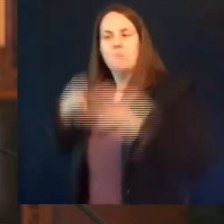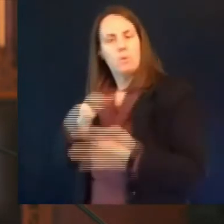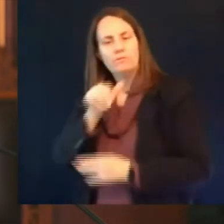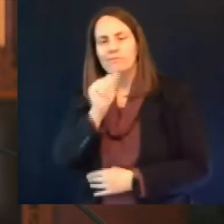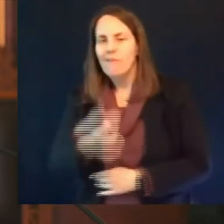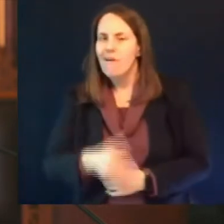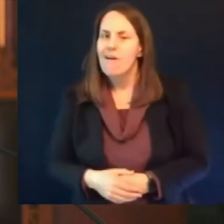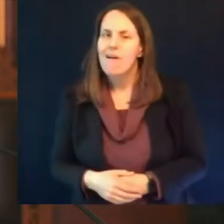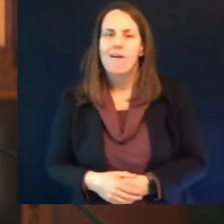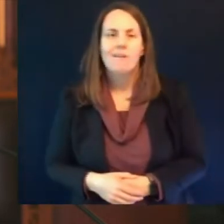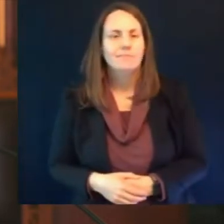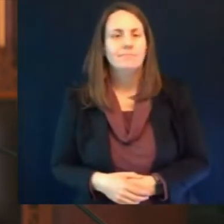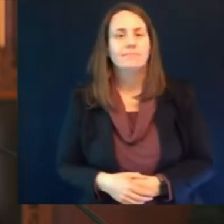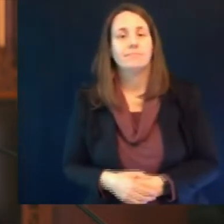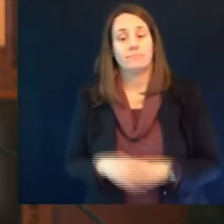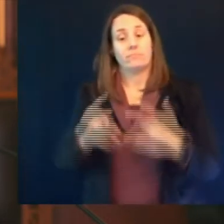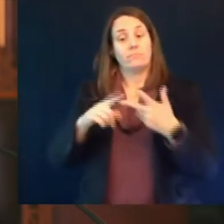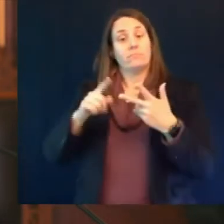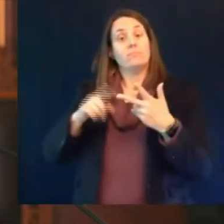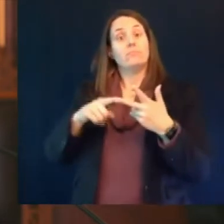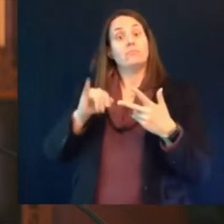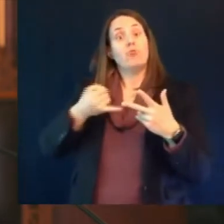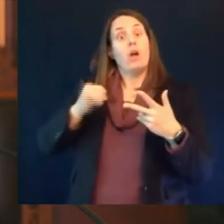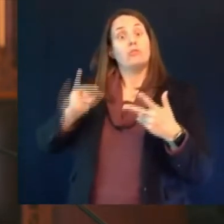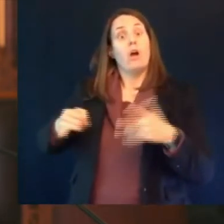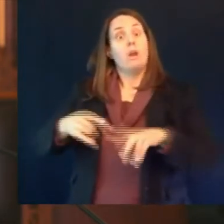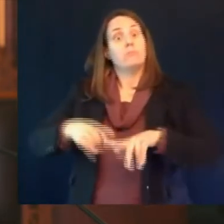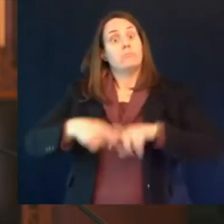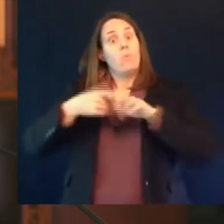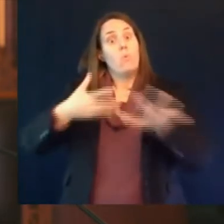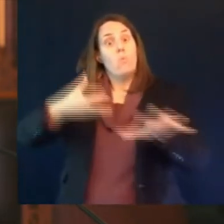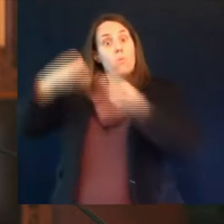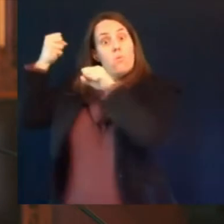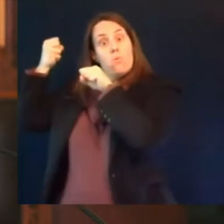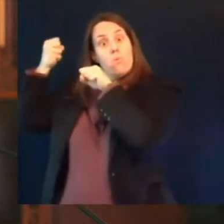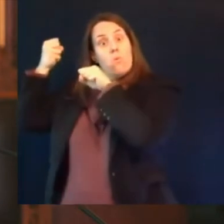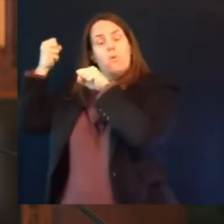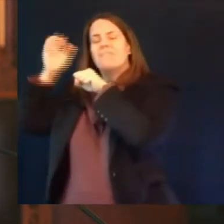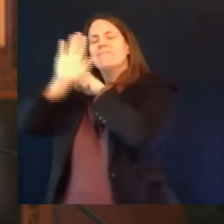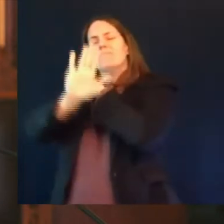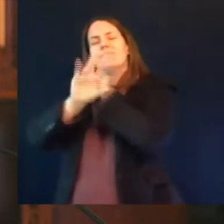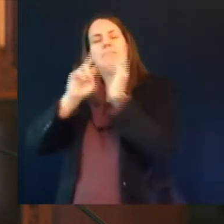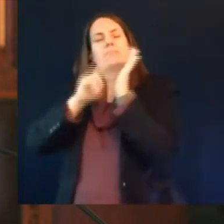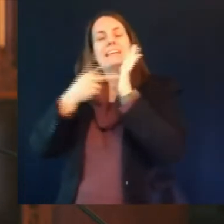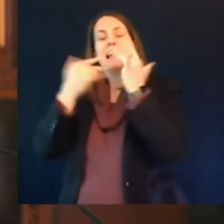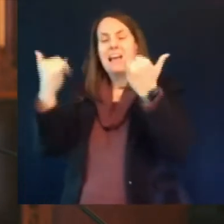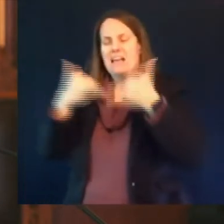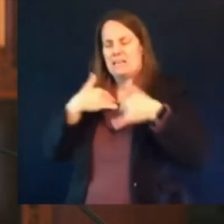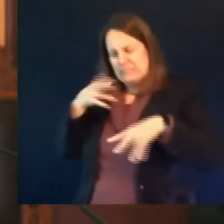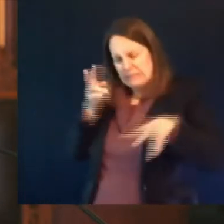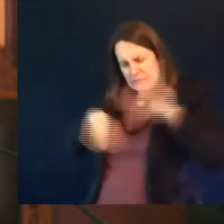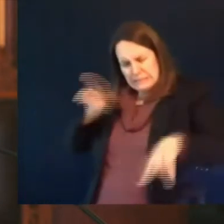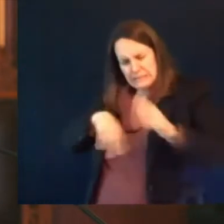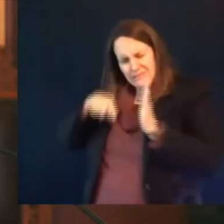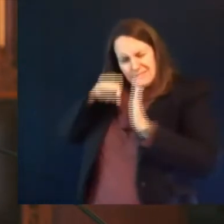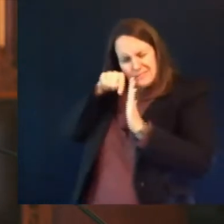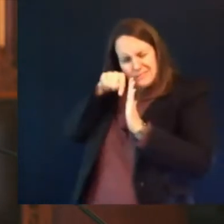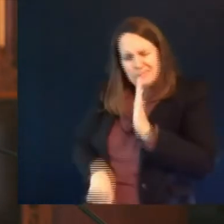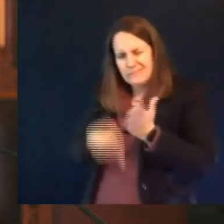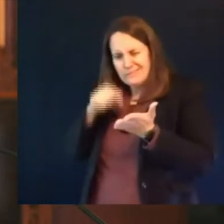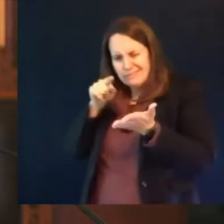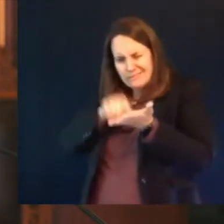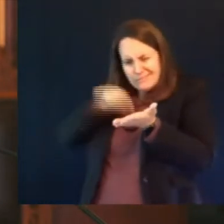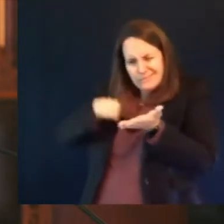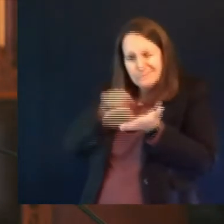and preparation of our health care providers to address these adverse events with j and j and we'll be able to be out with it